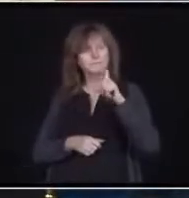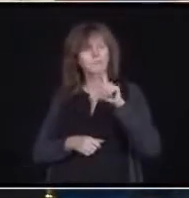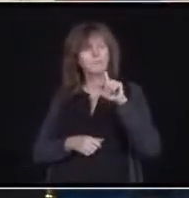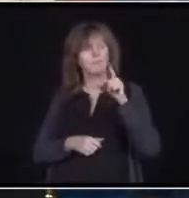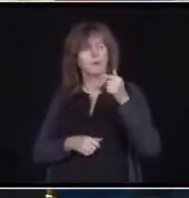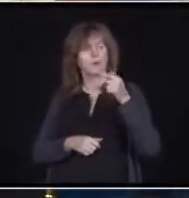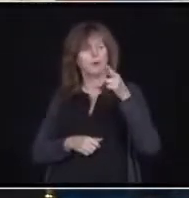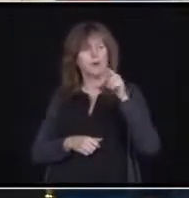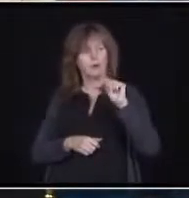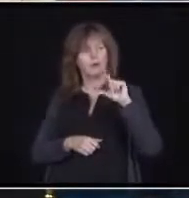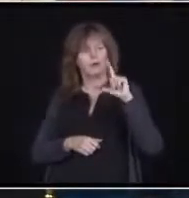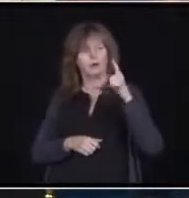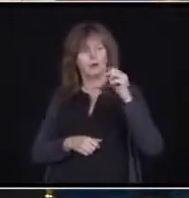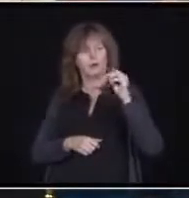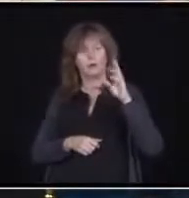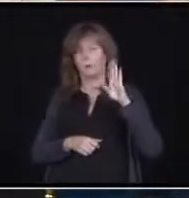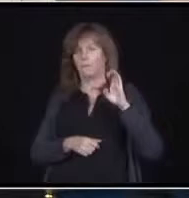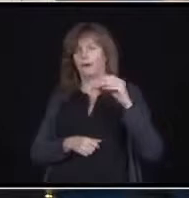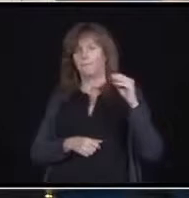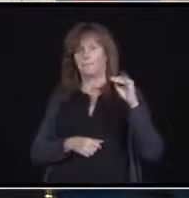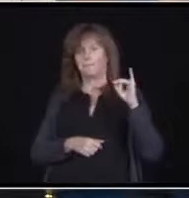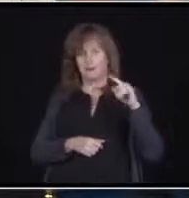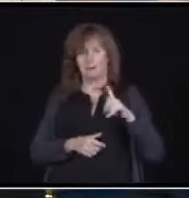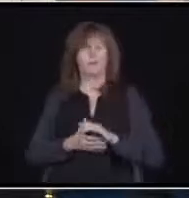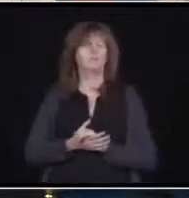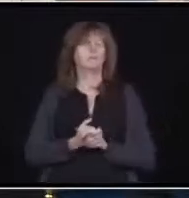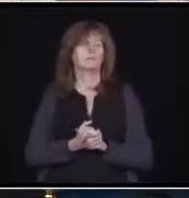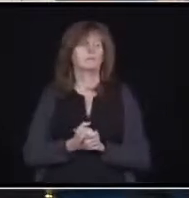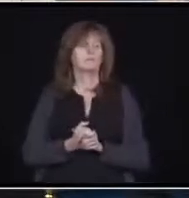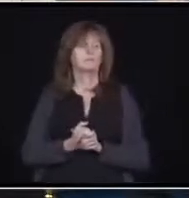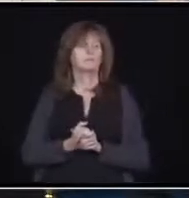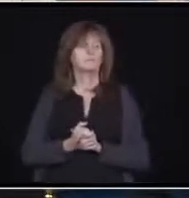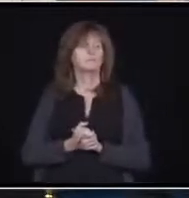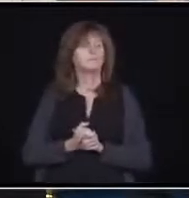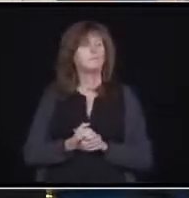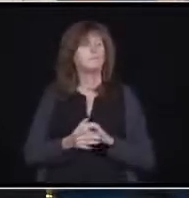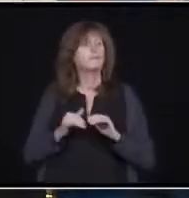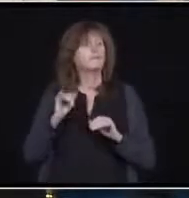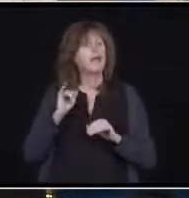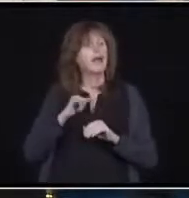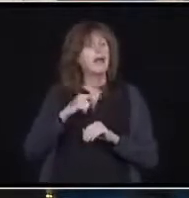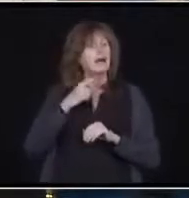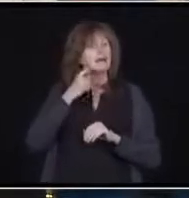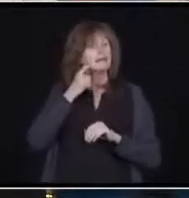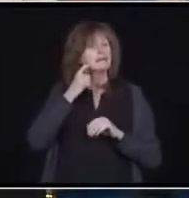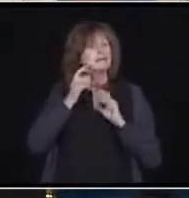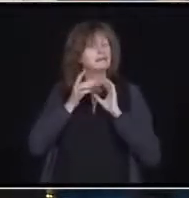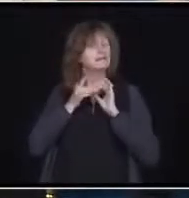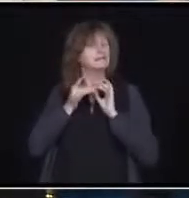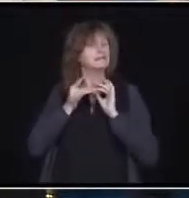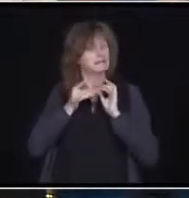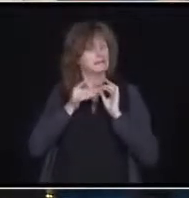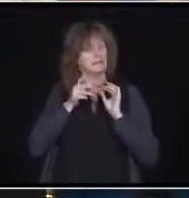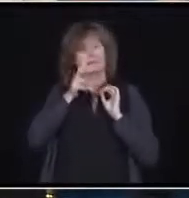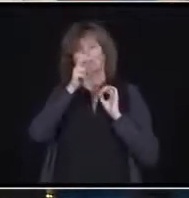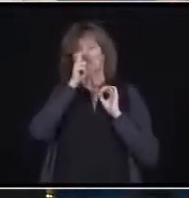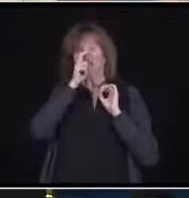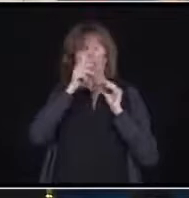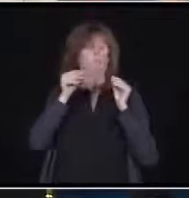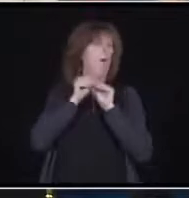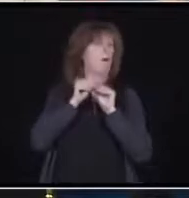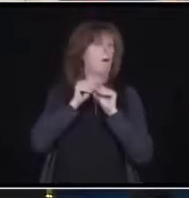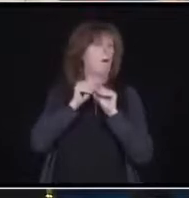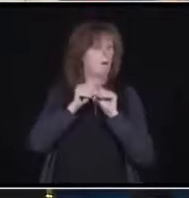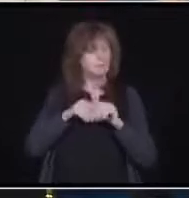Premier. Just on the point about additional restrictions, we're hearing there may be additional restrictions placed on restaurants